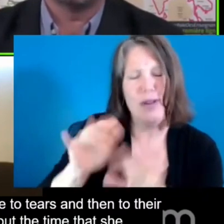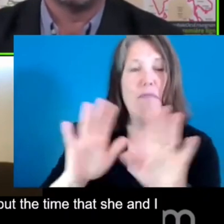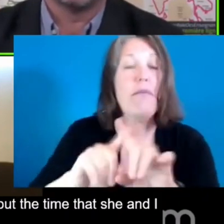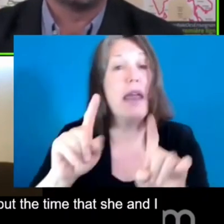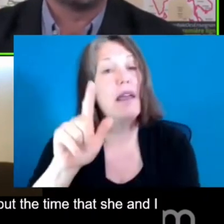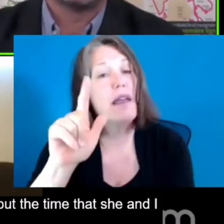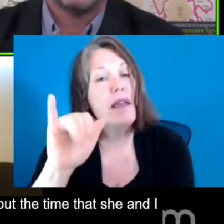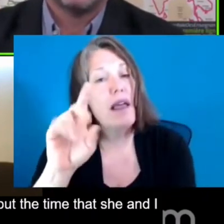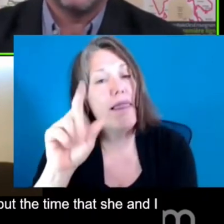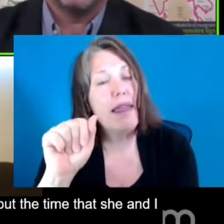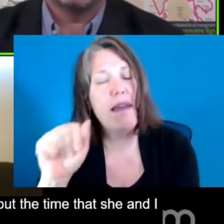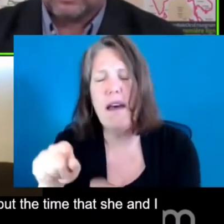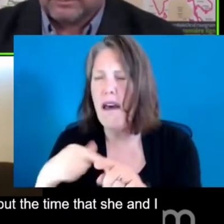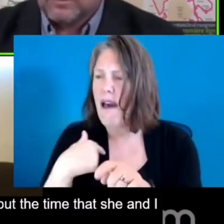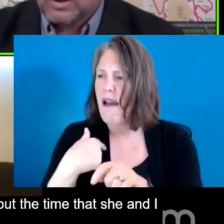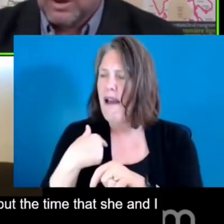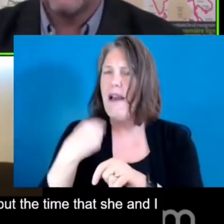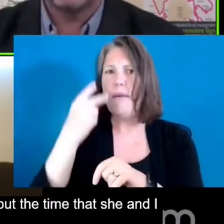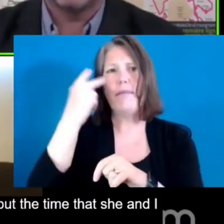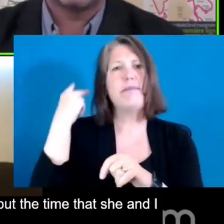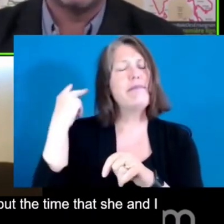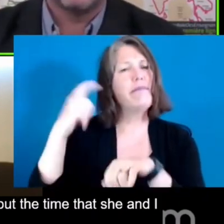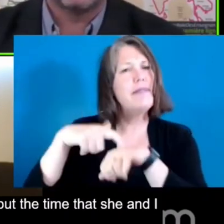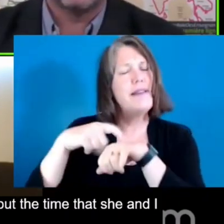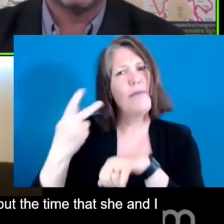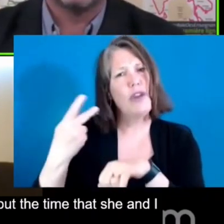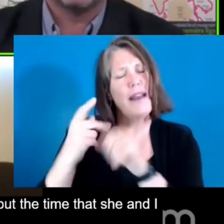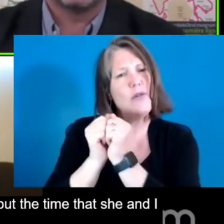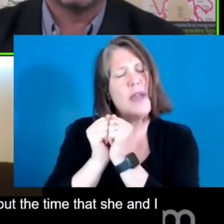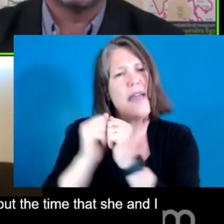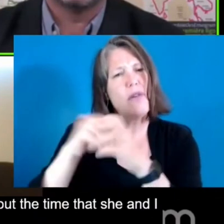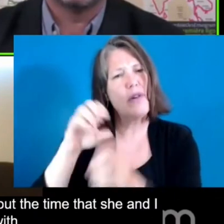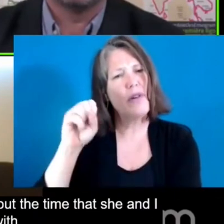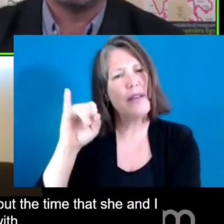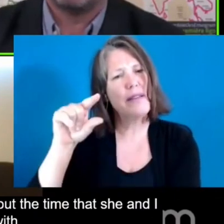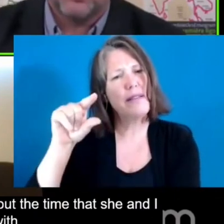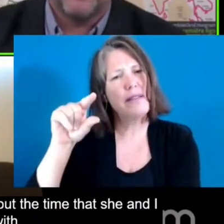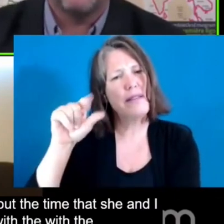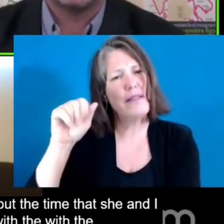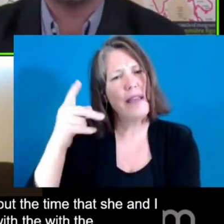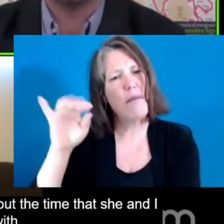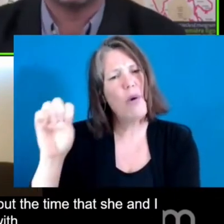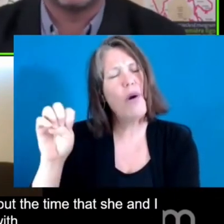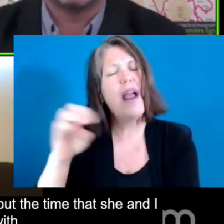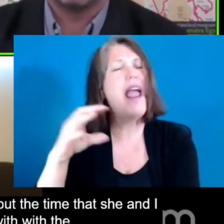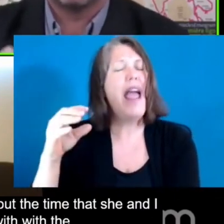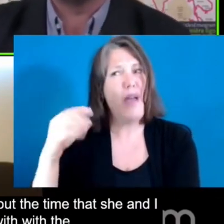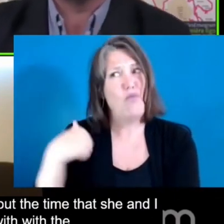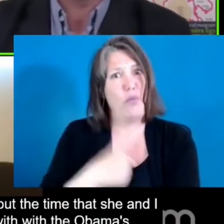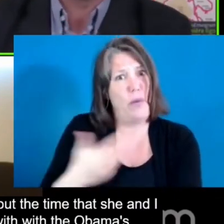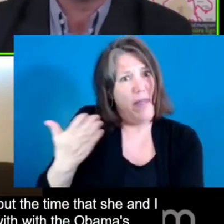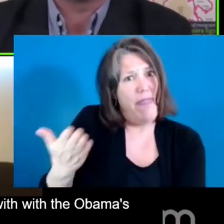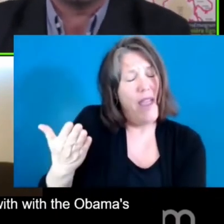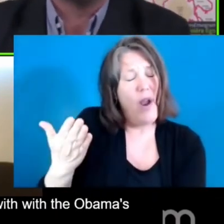in Singapore. And we were there actually with Obama's education secretary